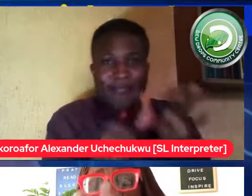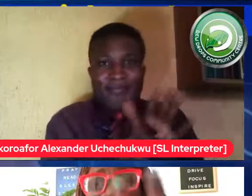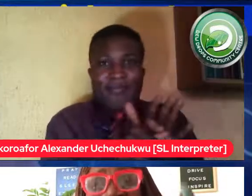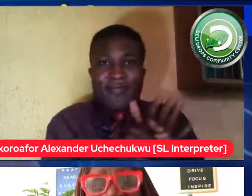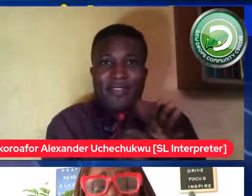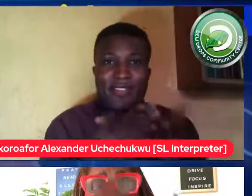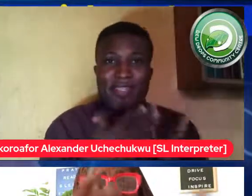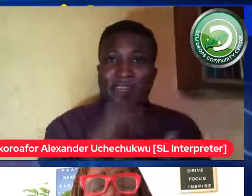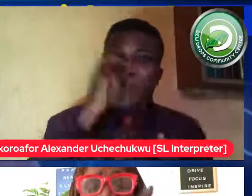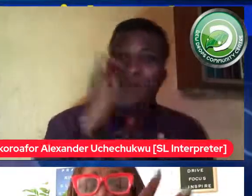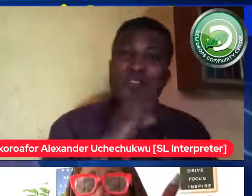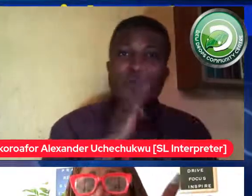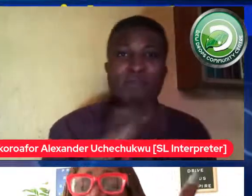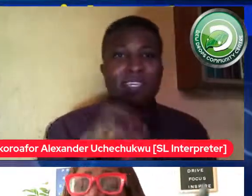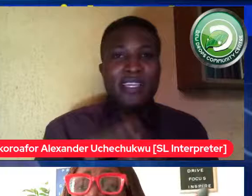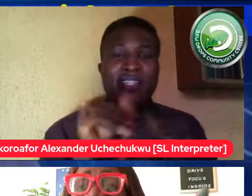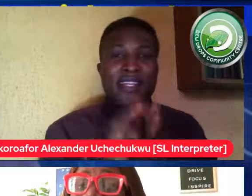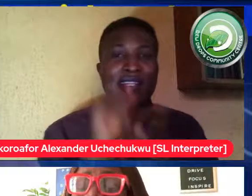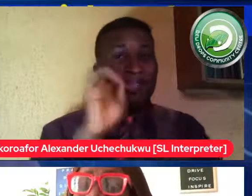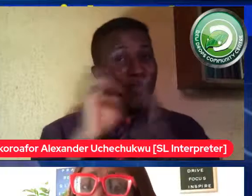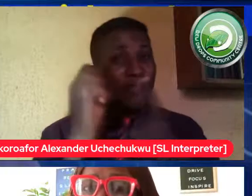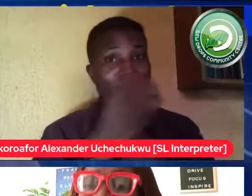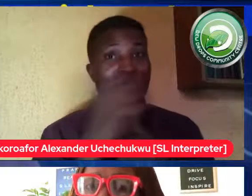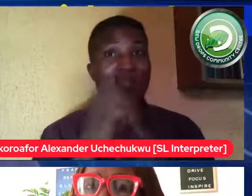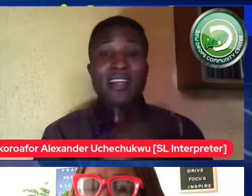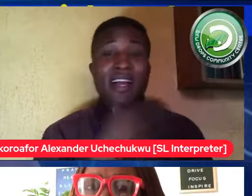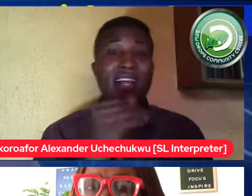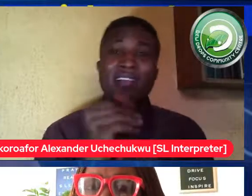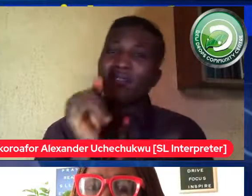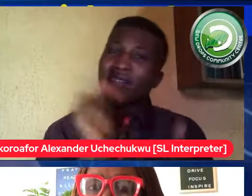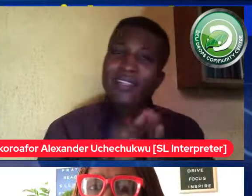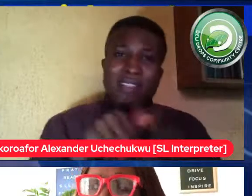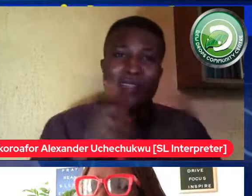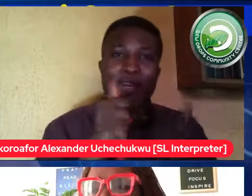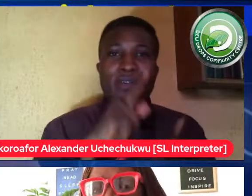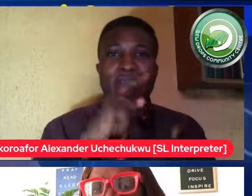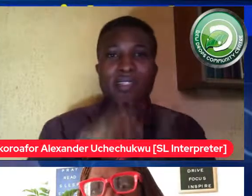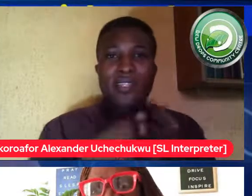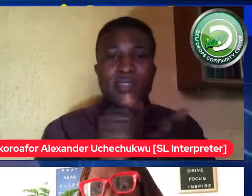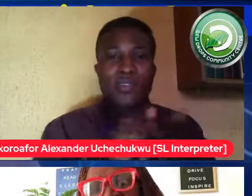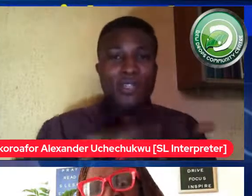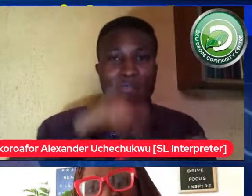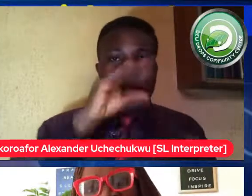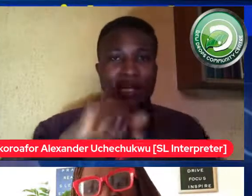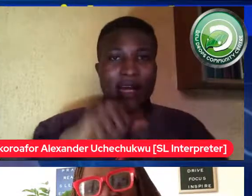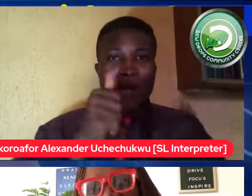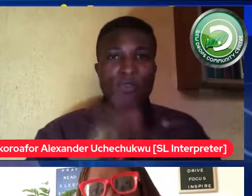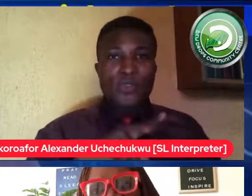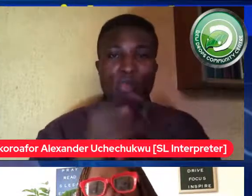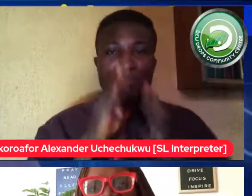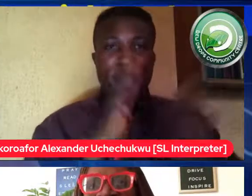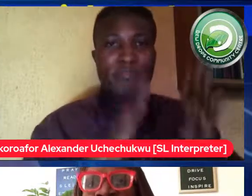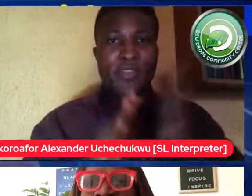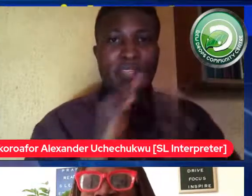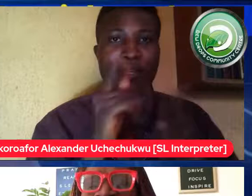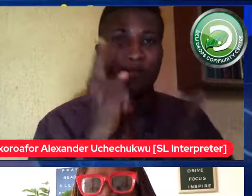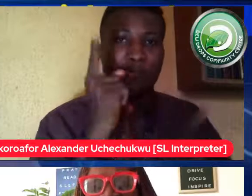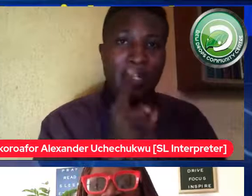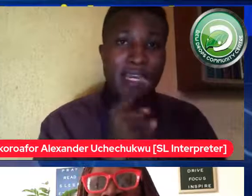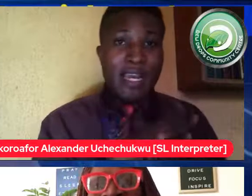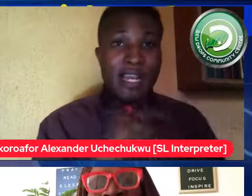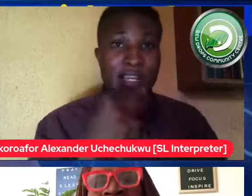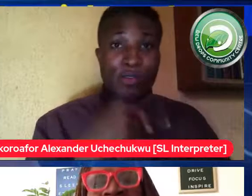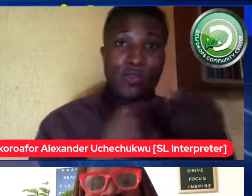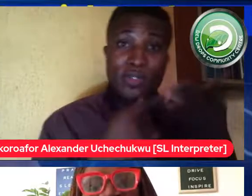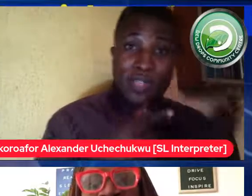and that's the only way he starts to learn how to behave appropriately because he mimics other people he gets to know good